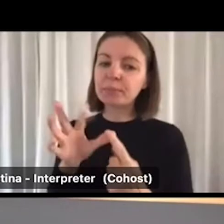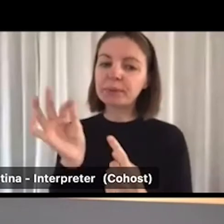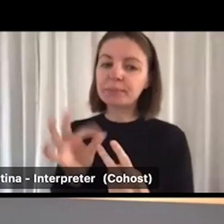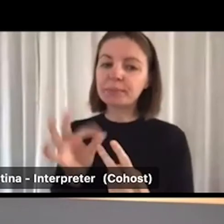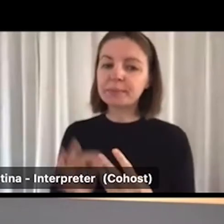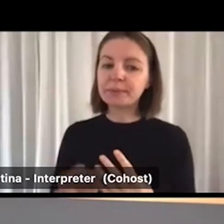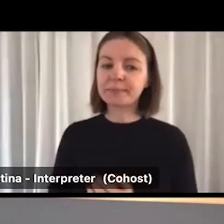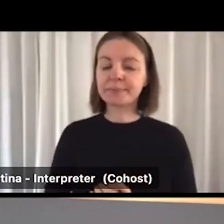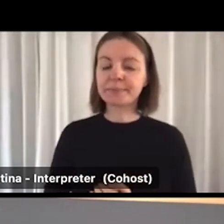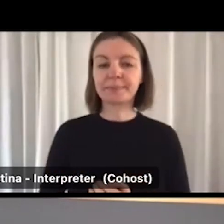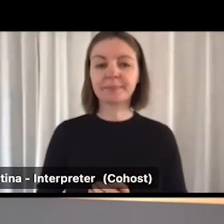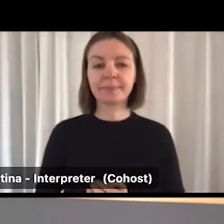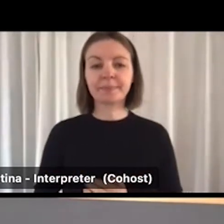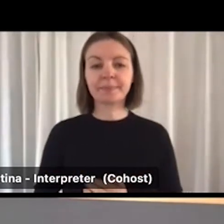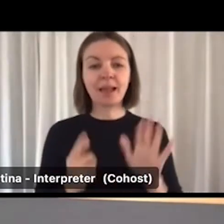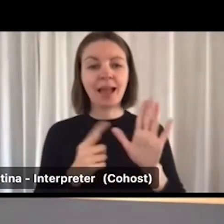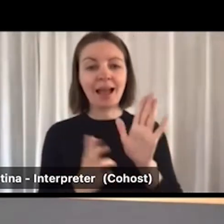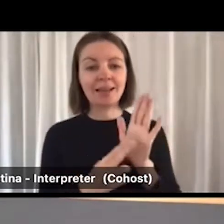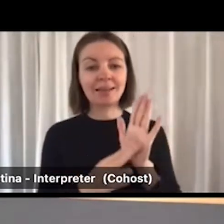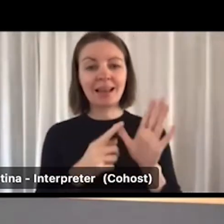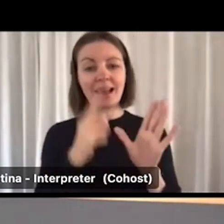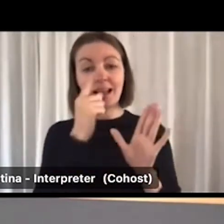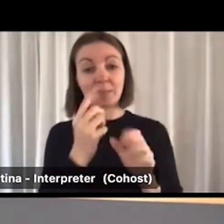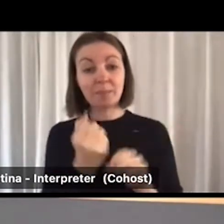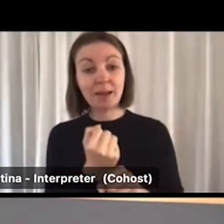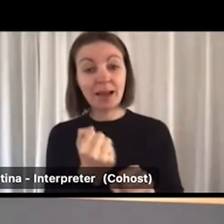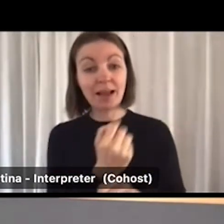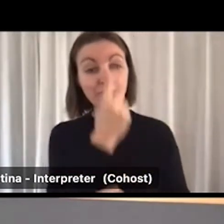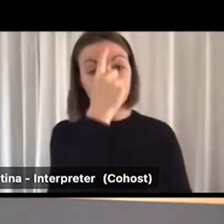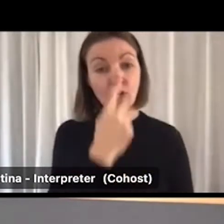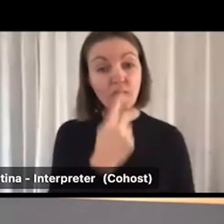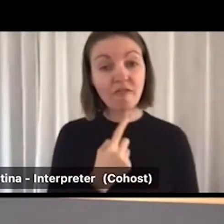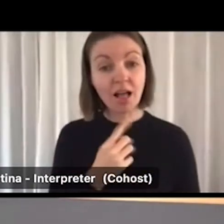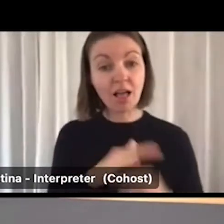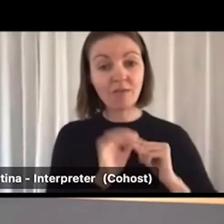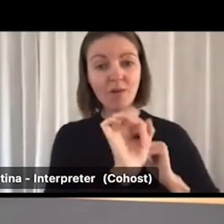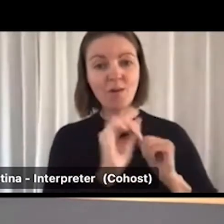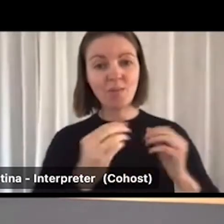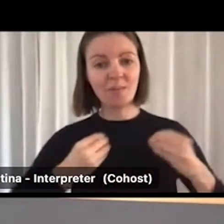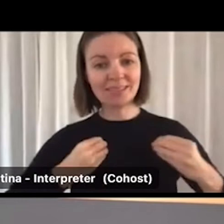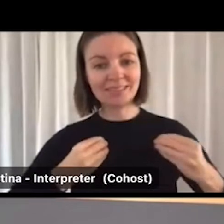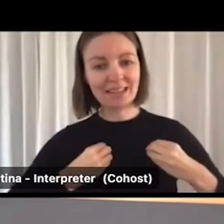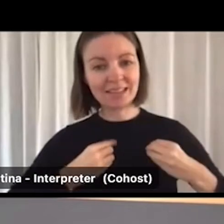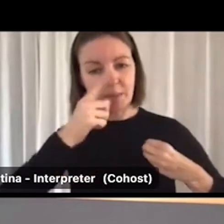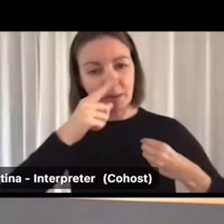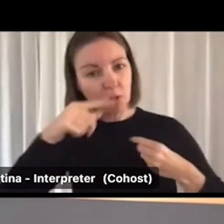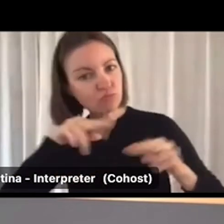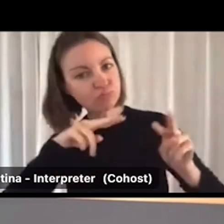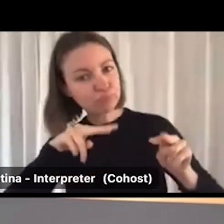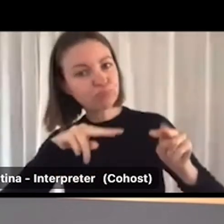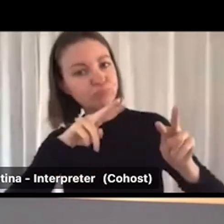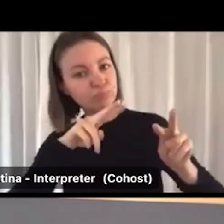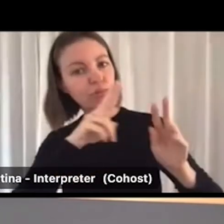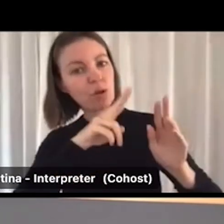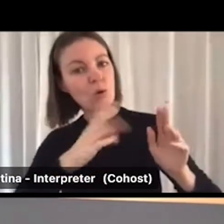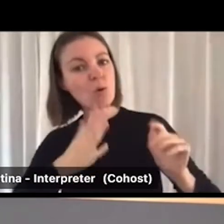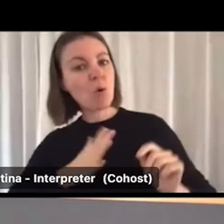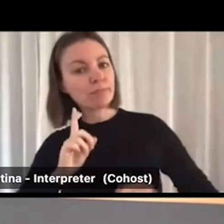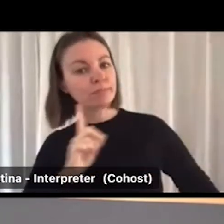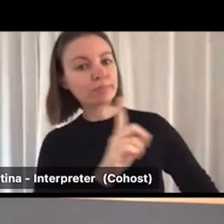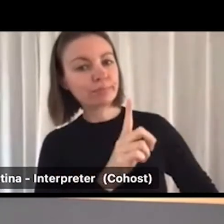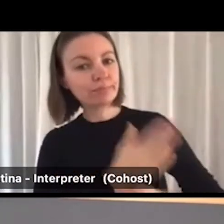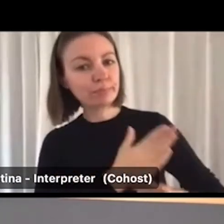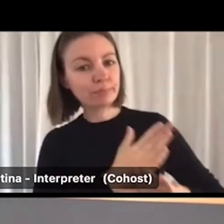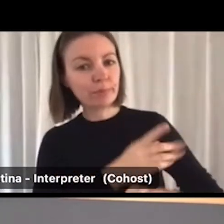Anna can also create a business profile to attract candidates to her business. Anna can access a